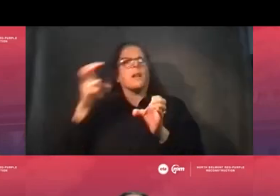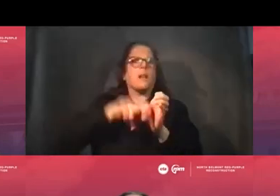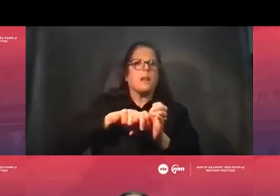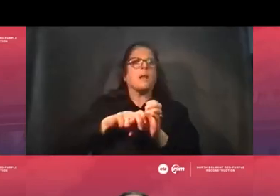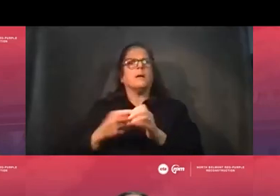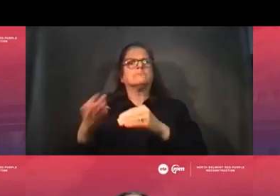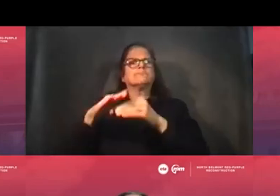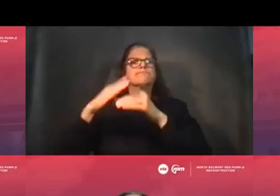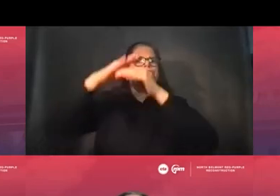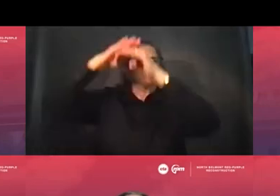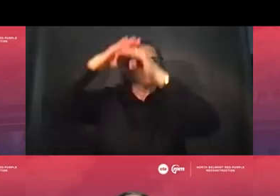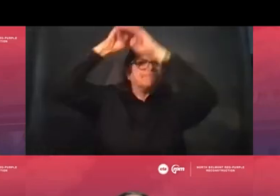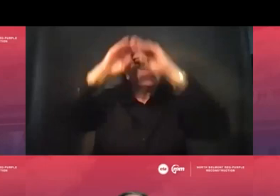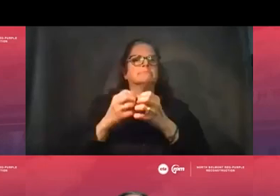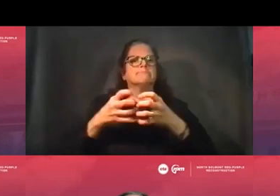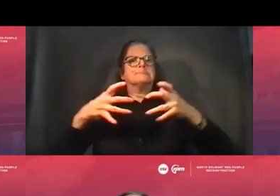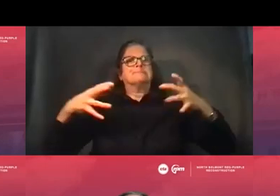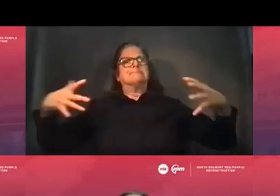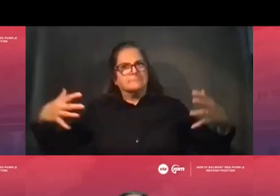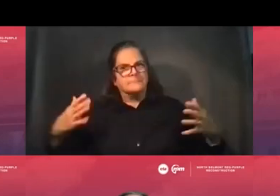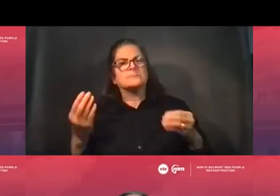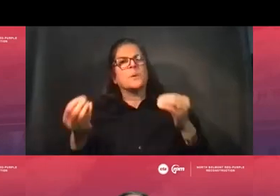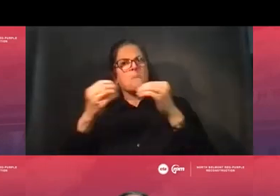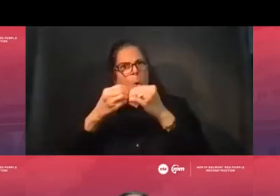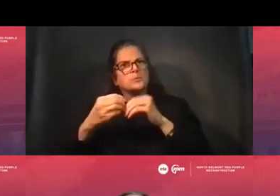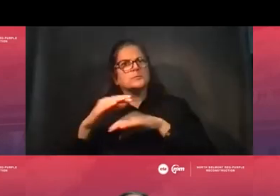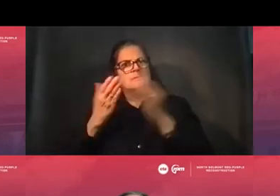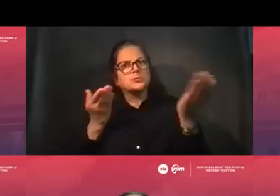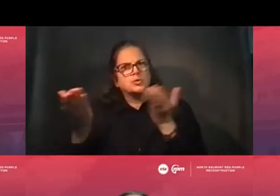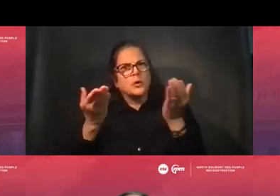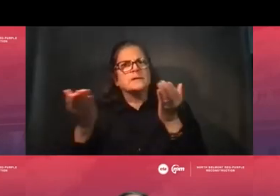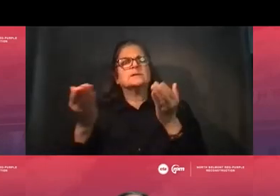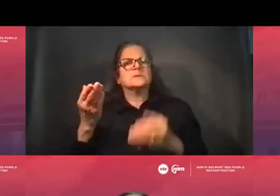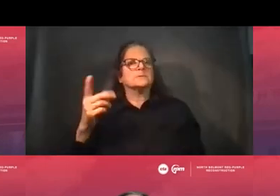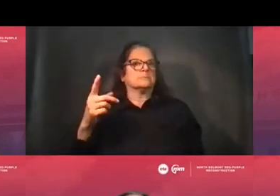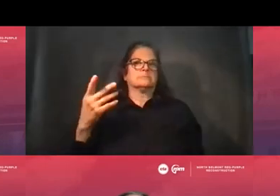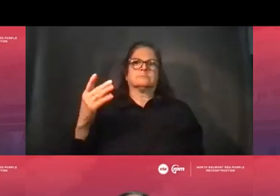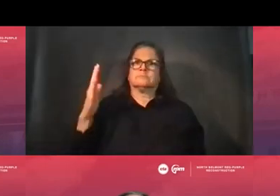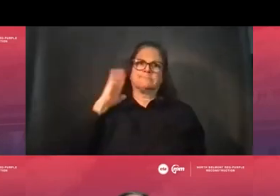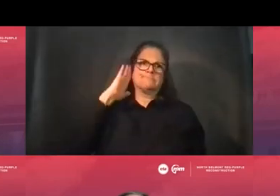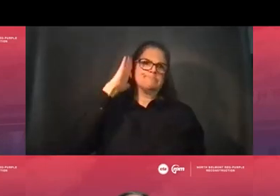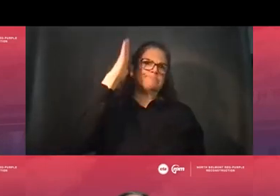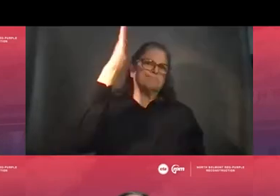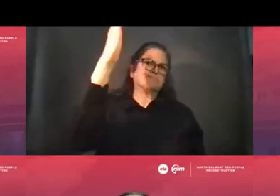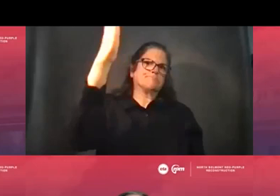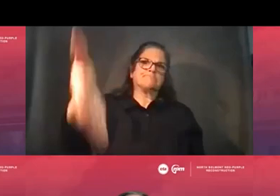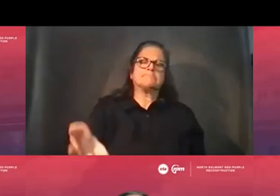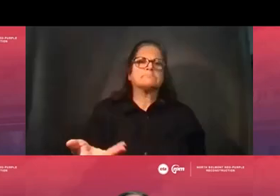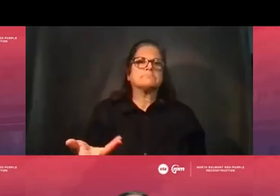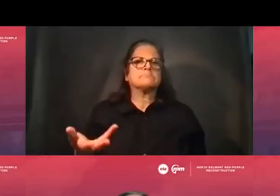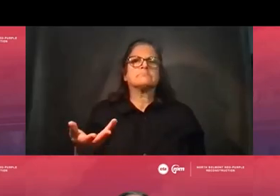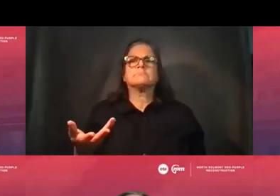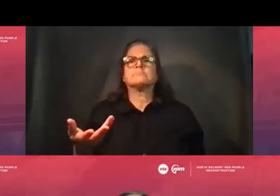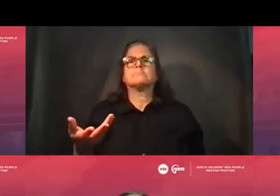planned for the future and by the future, I do mean stretching out well in advance, well, well beyond the time that we'll